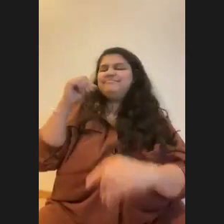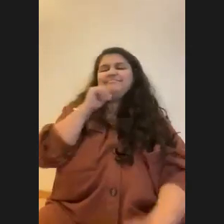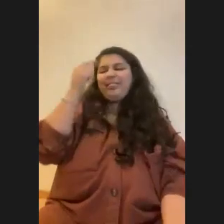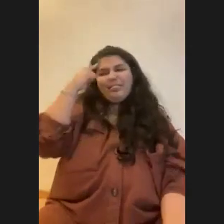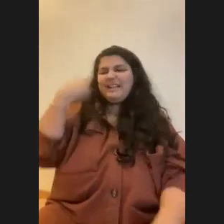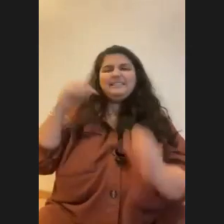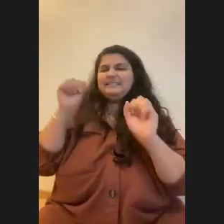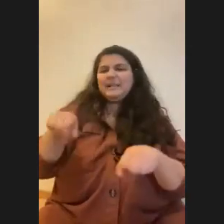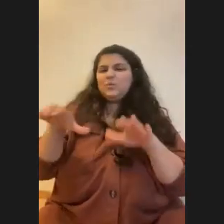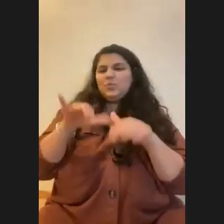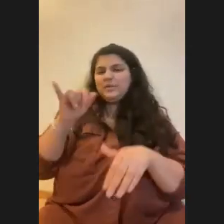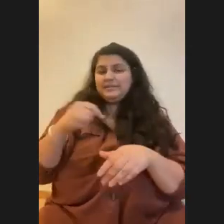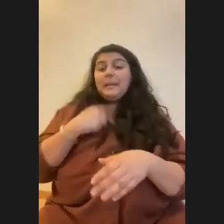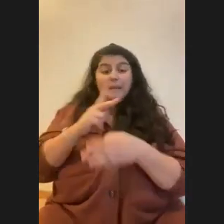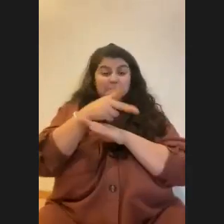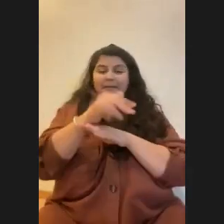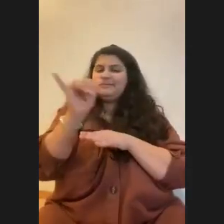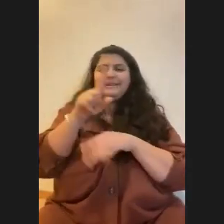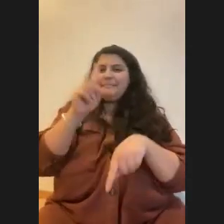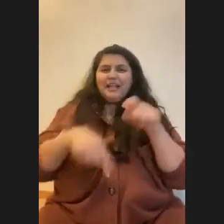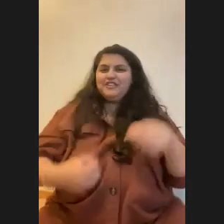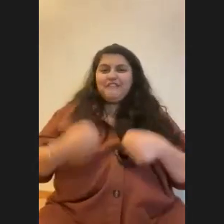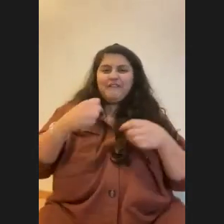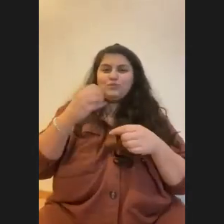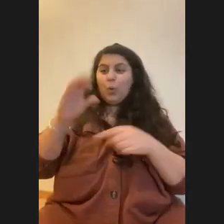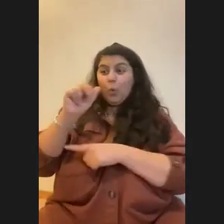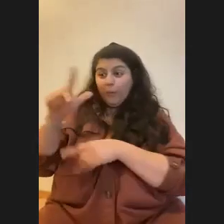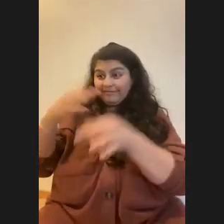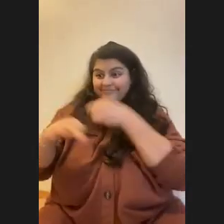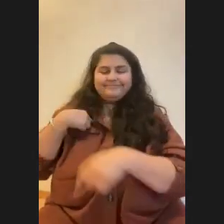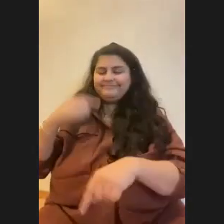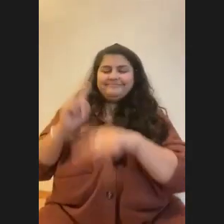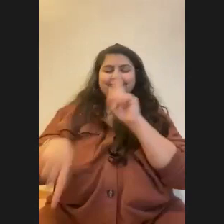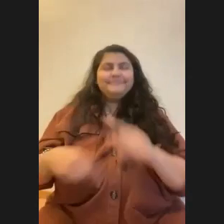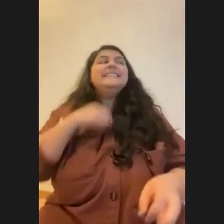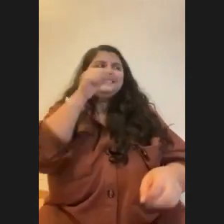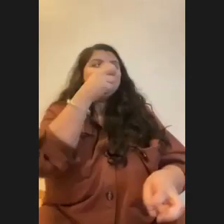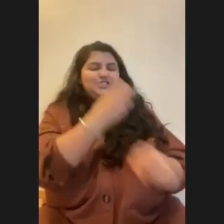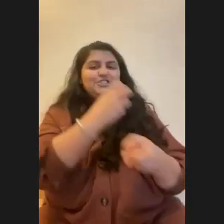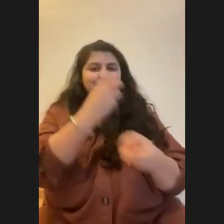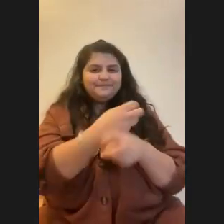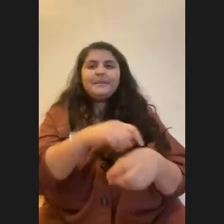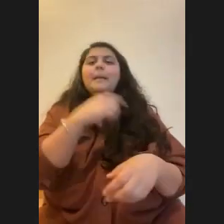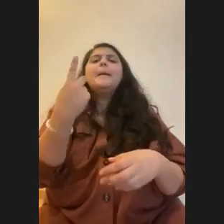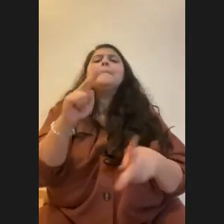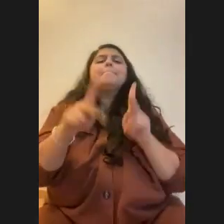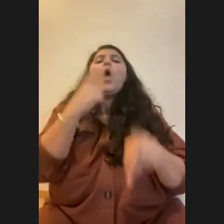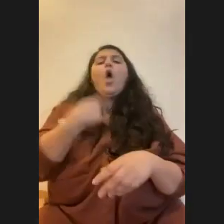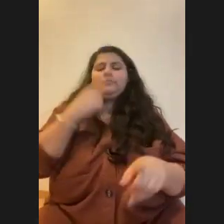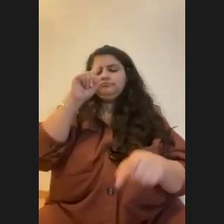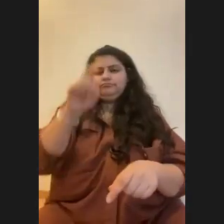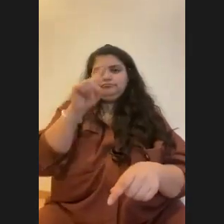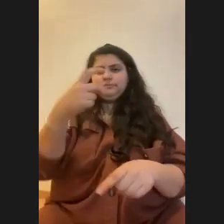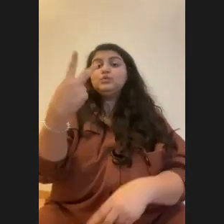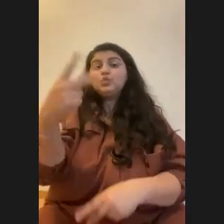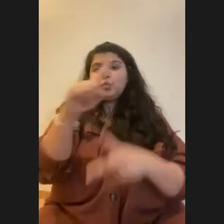do it. I can't even keep a plant alive. So it's hard. It's hard. Um, okay. So we always ask everybody the same two questions